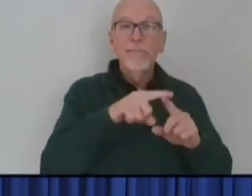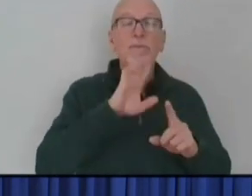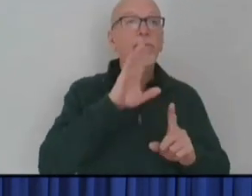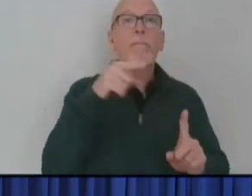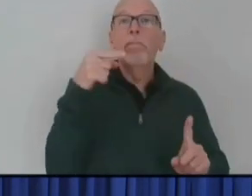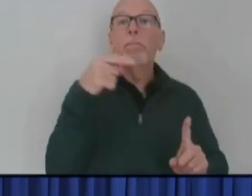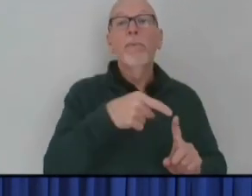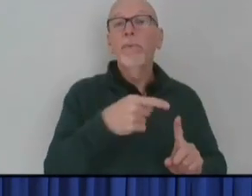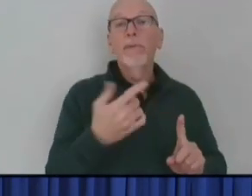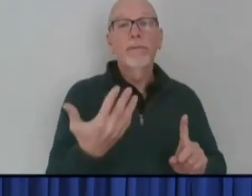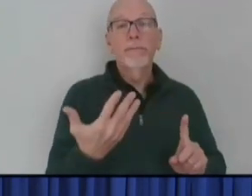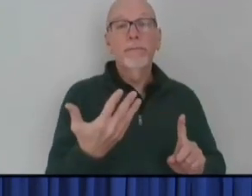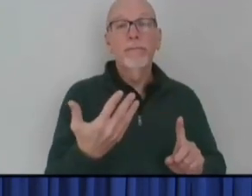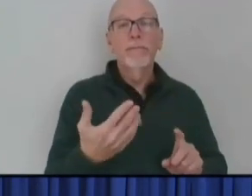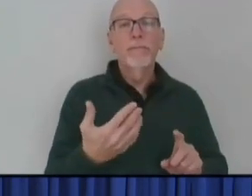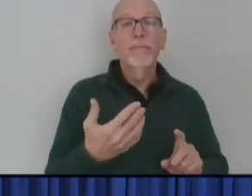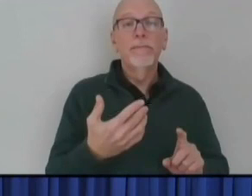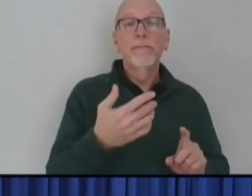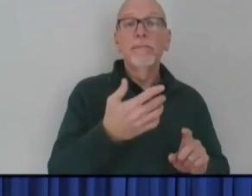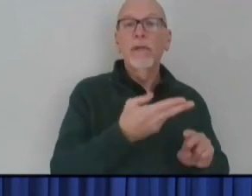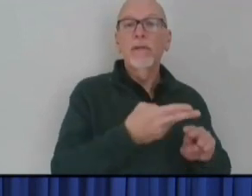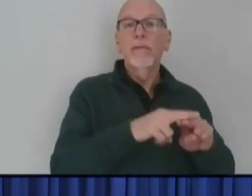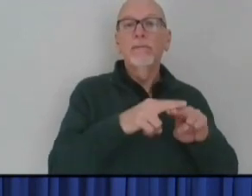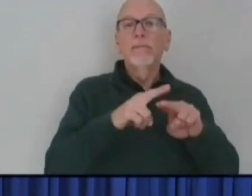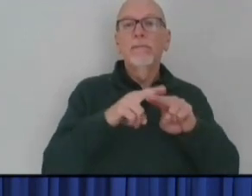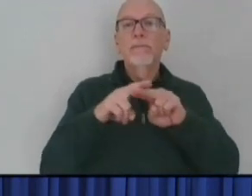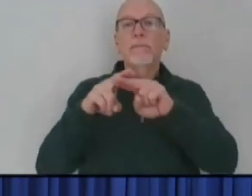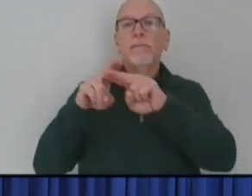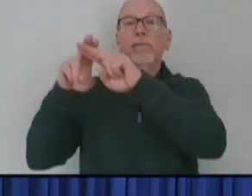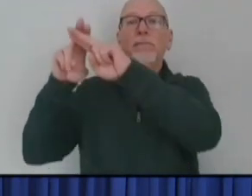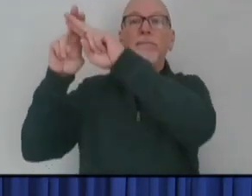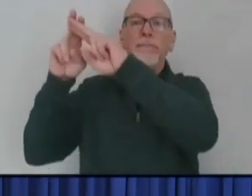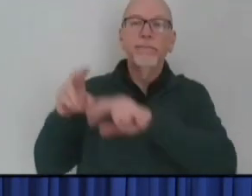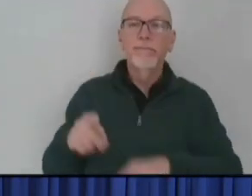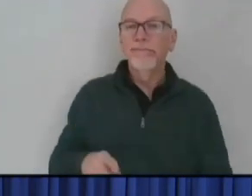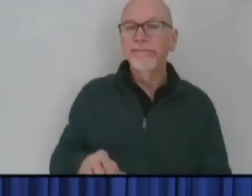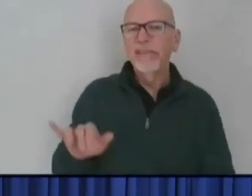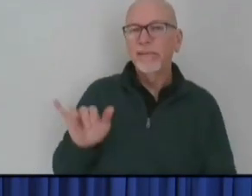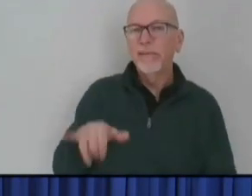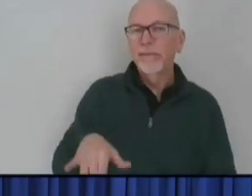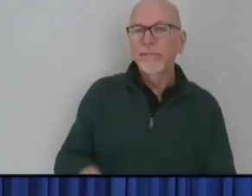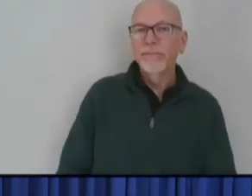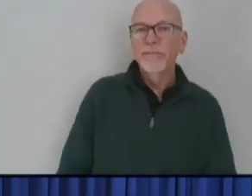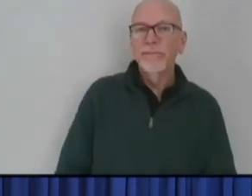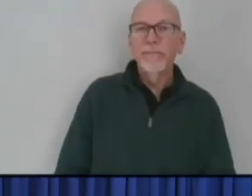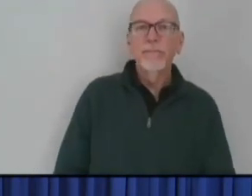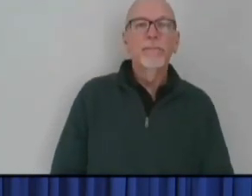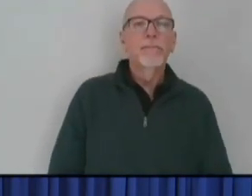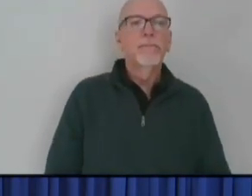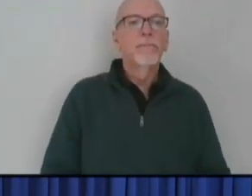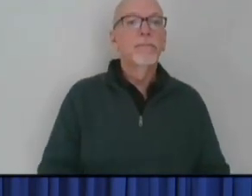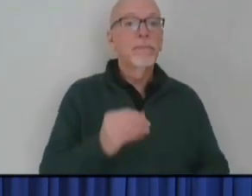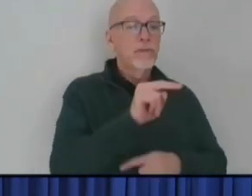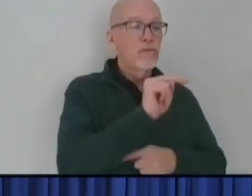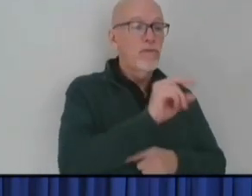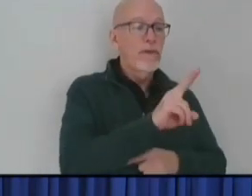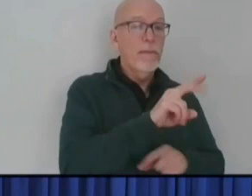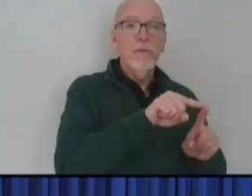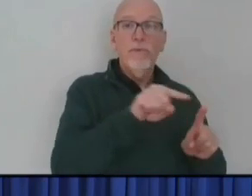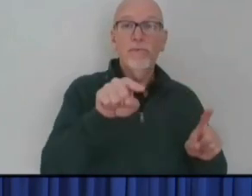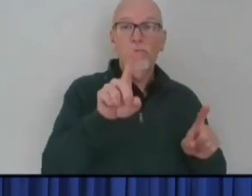it's just a trajectory. It's an exponential rise. Yeah. And from, I mean, November to December,